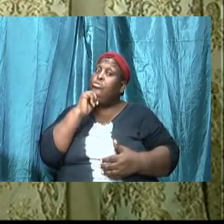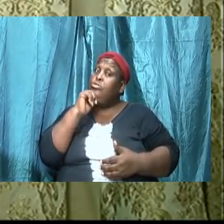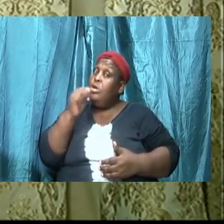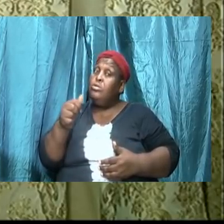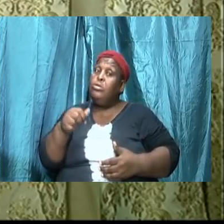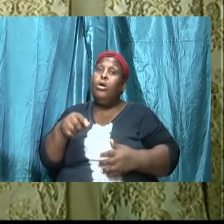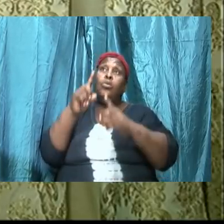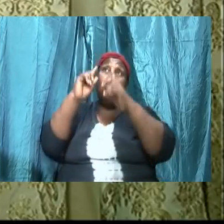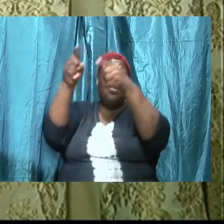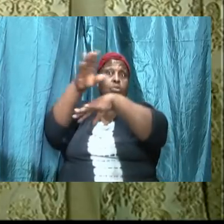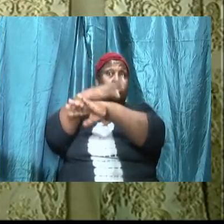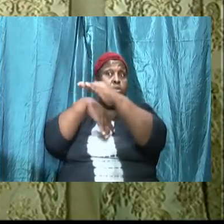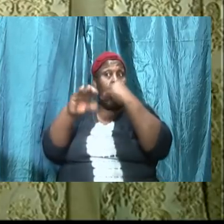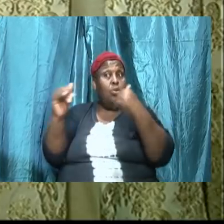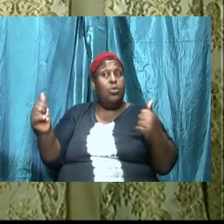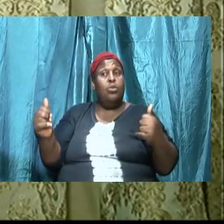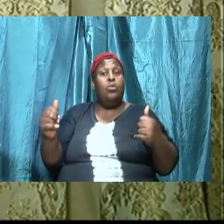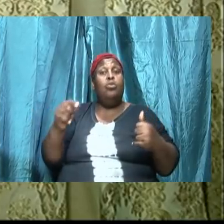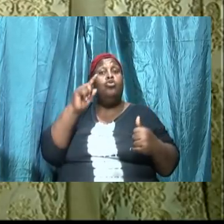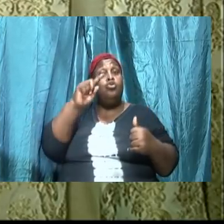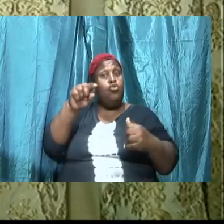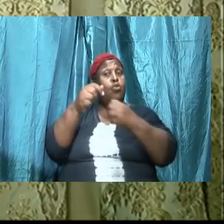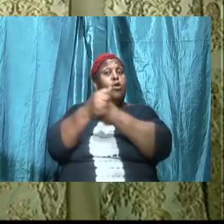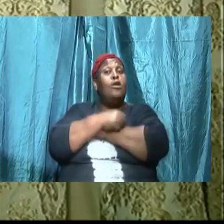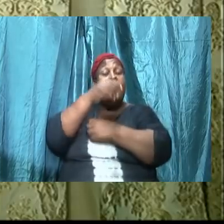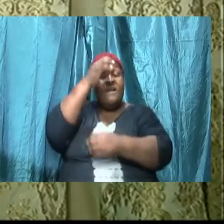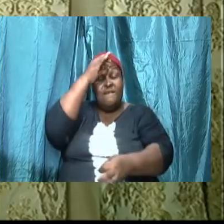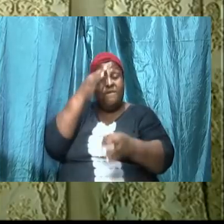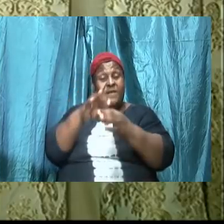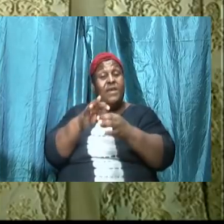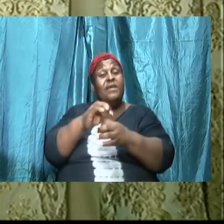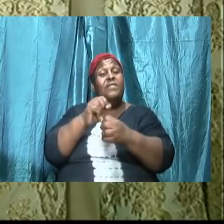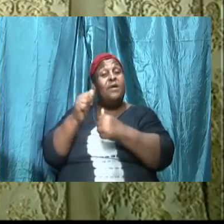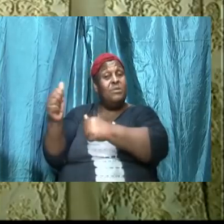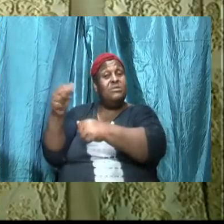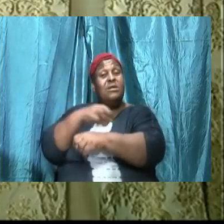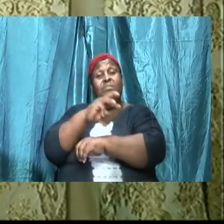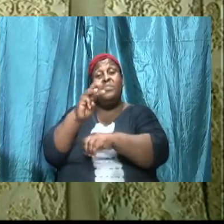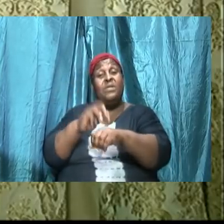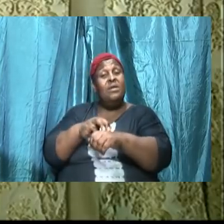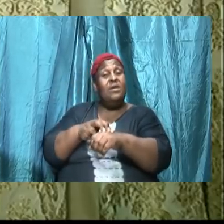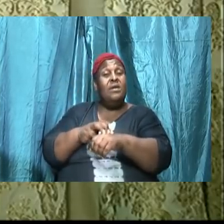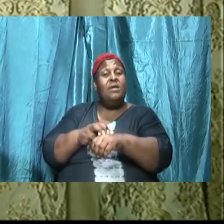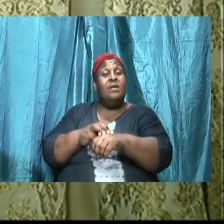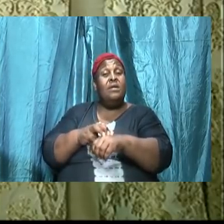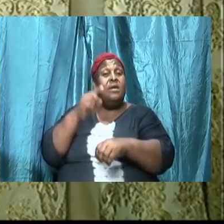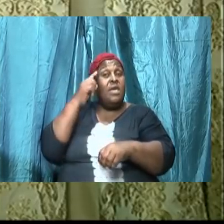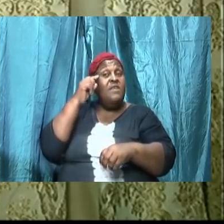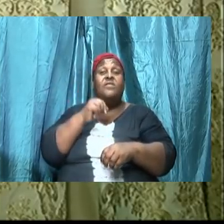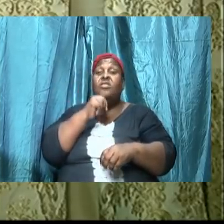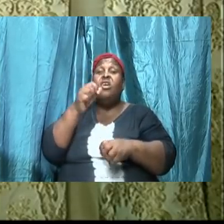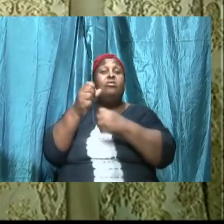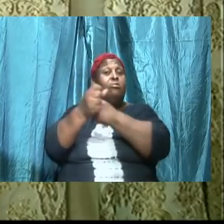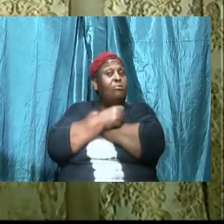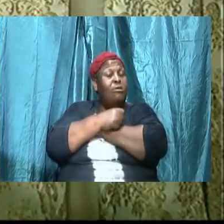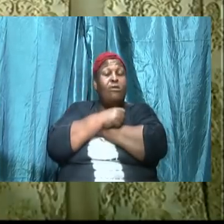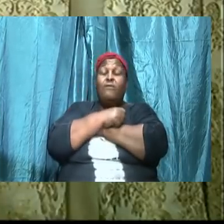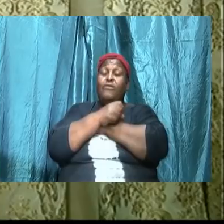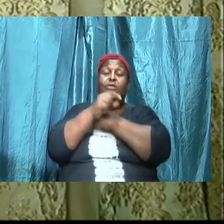love faith apostolic ministries but if you don't love the word you are not going to make it this is not about men and